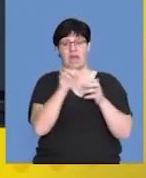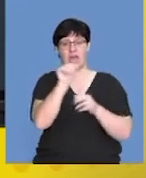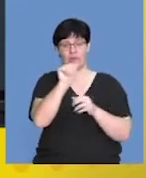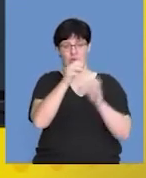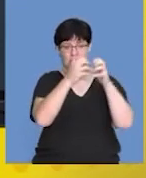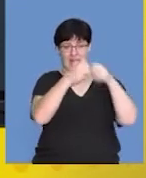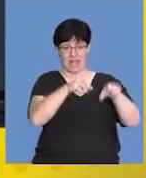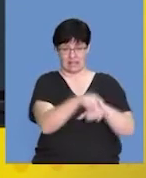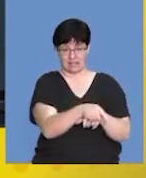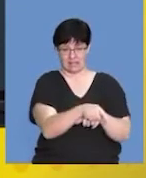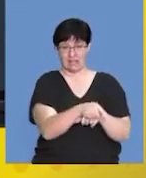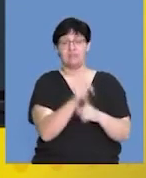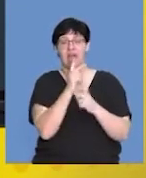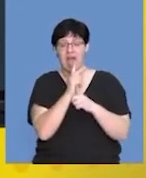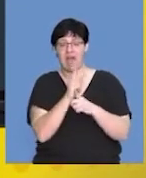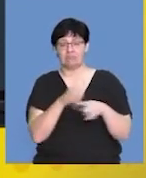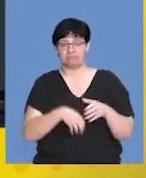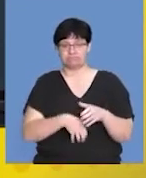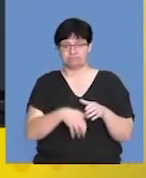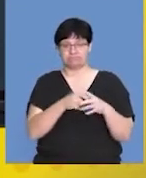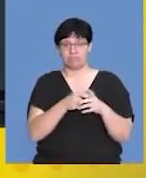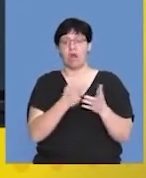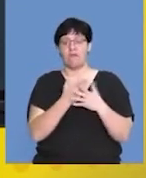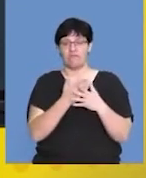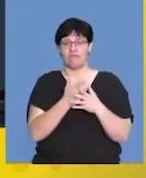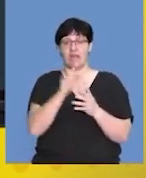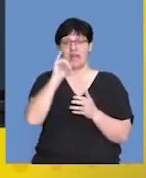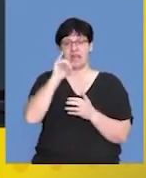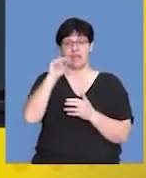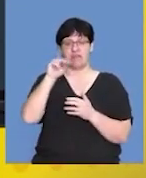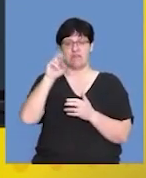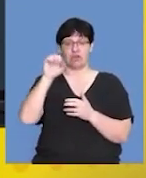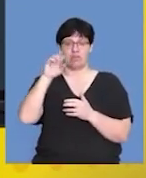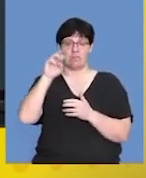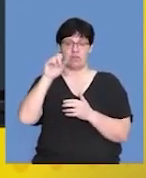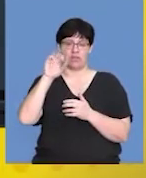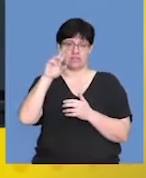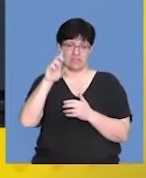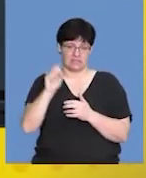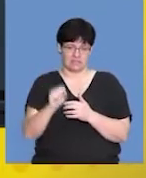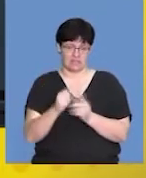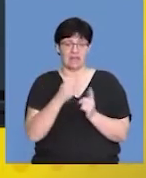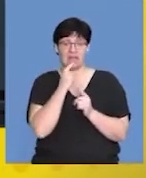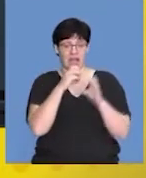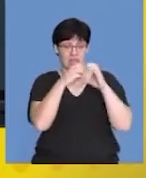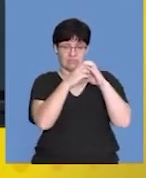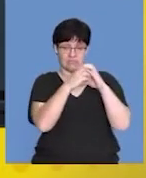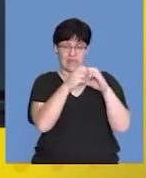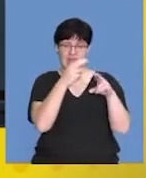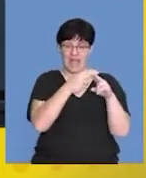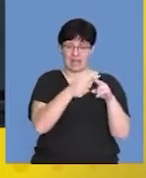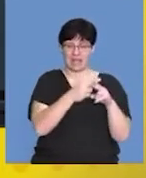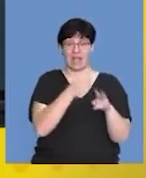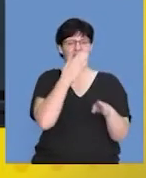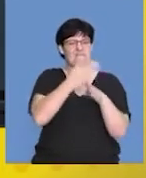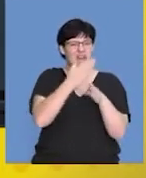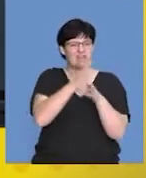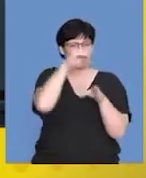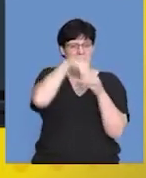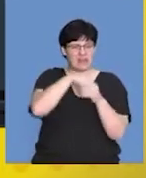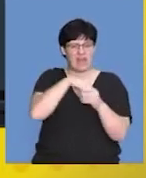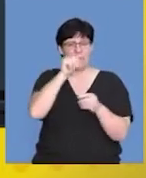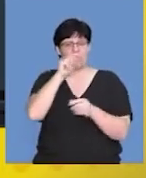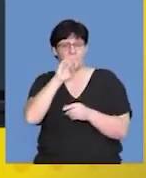section comes in the reproductive strategies of invertebrates. So knowing the amniotic egg, the structure, the function of the